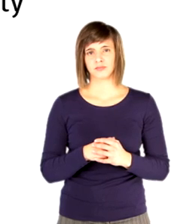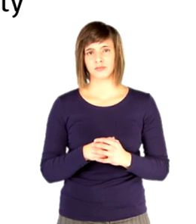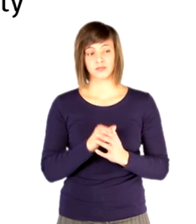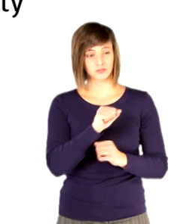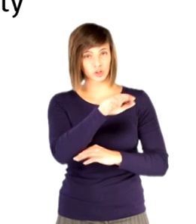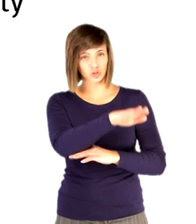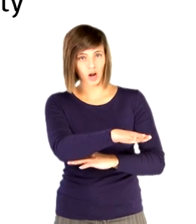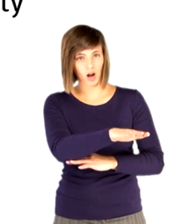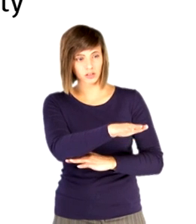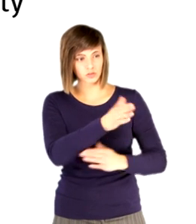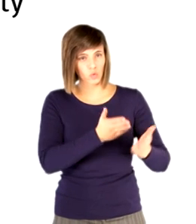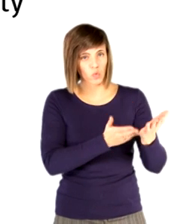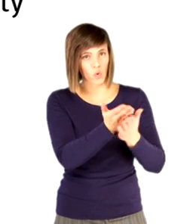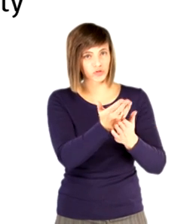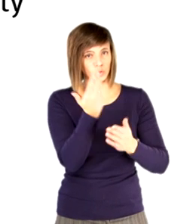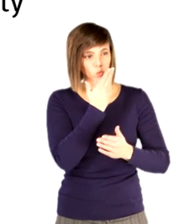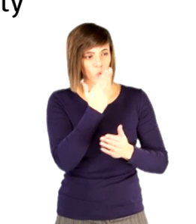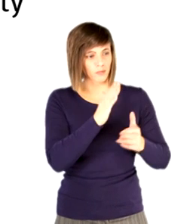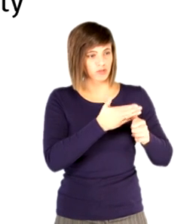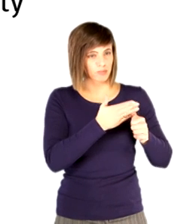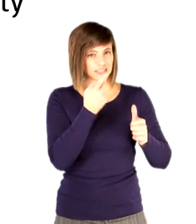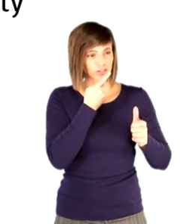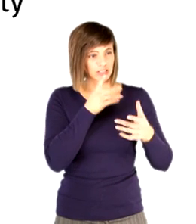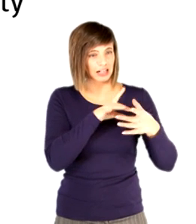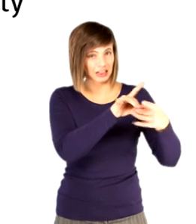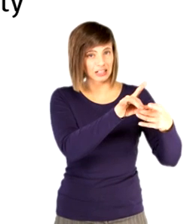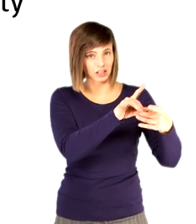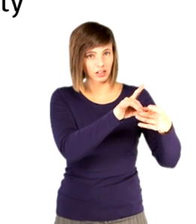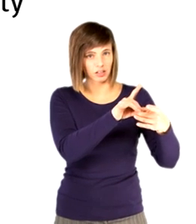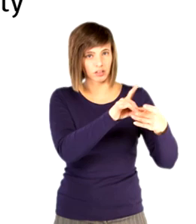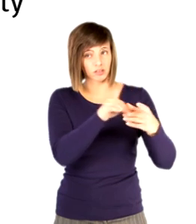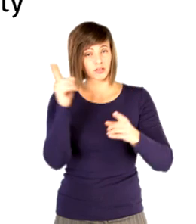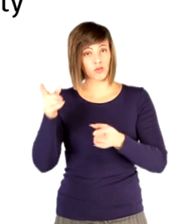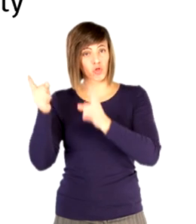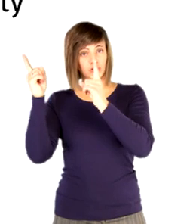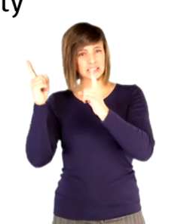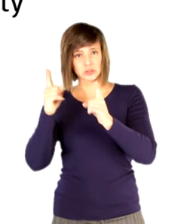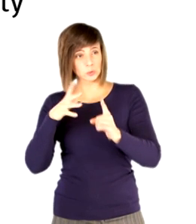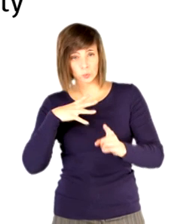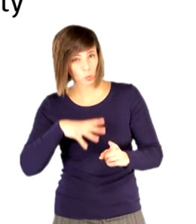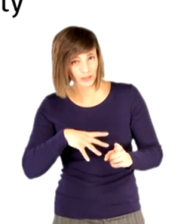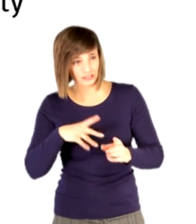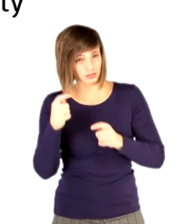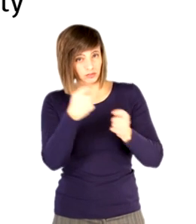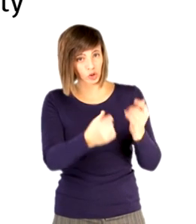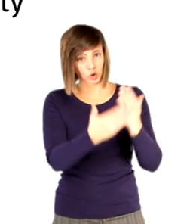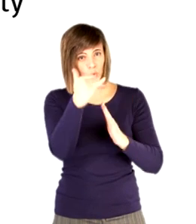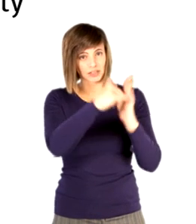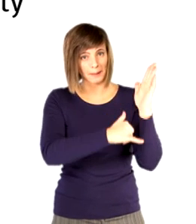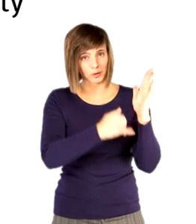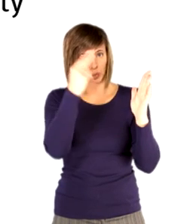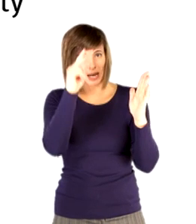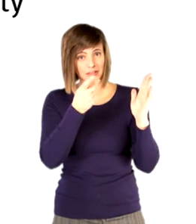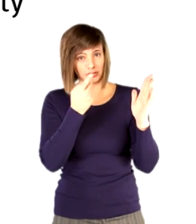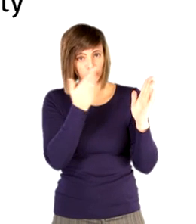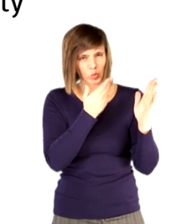If your child is in an all-through school, primary and secondary together, the local authority does not need to issue a new statement to name